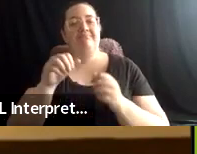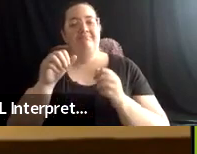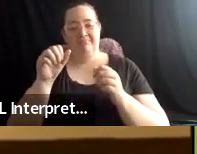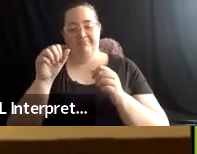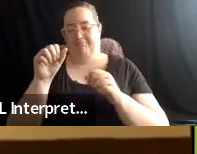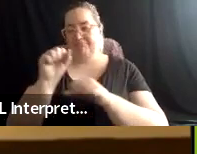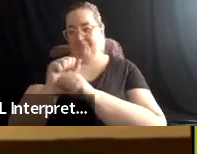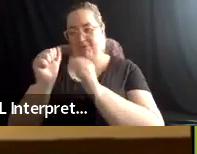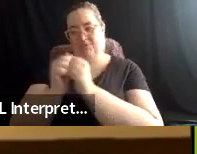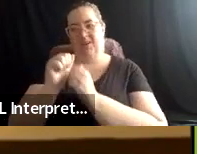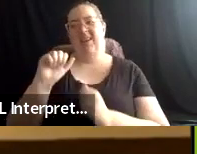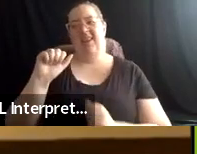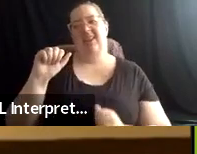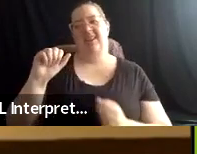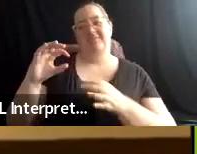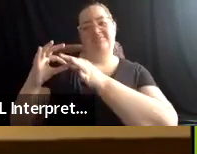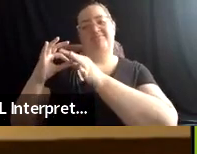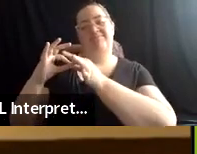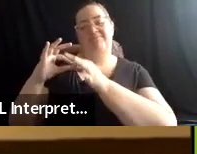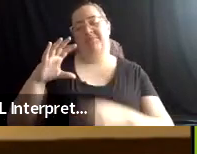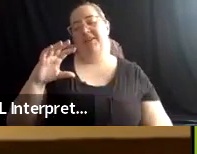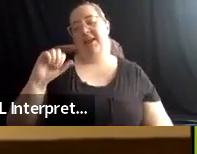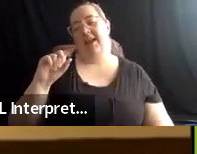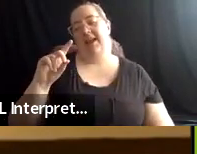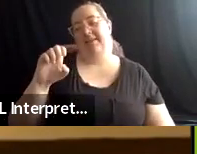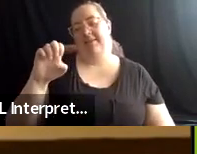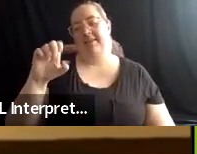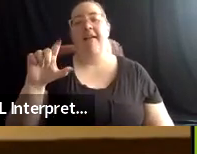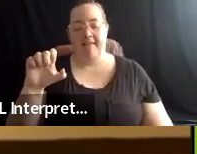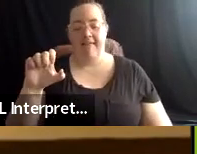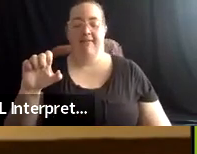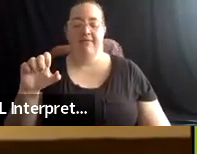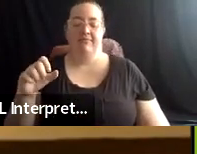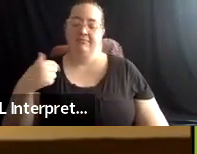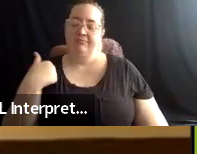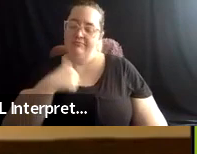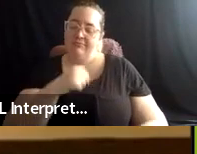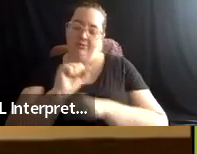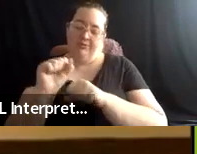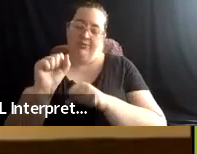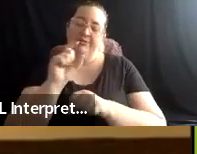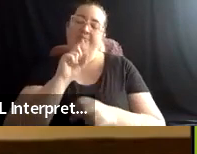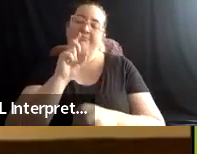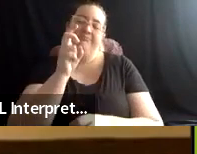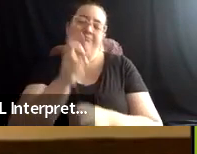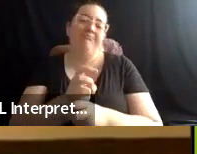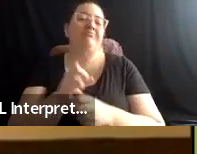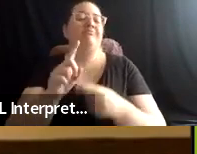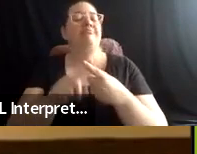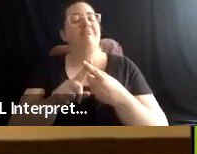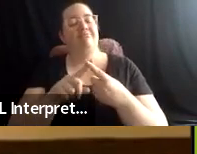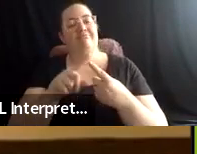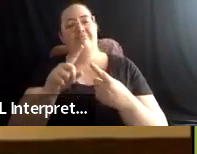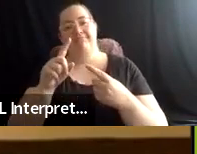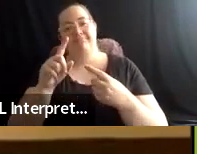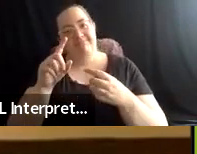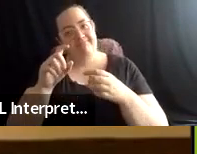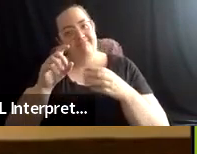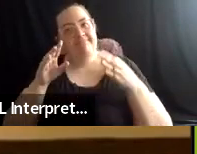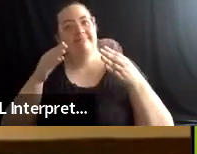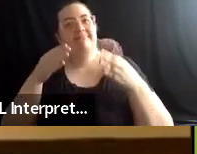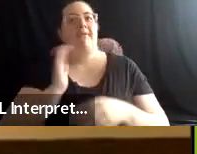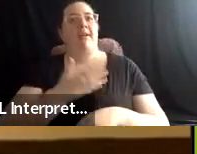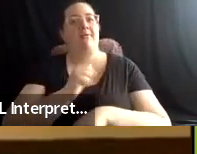so much in this benefit track. And I'm grateful for the opportunity to share that work through other engagements